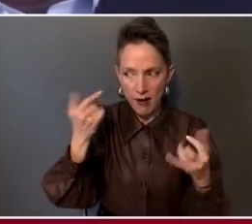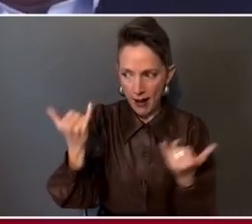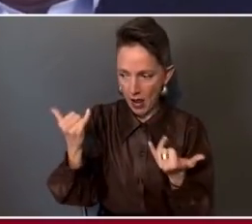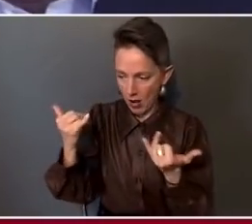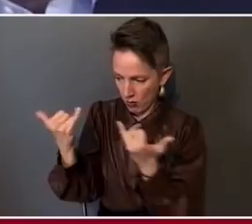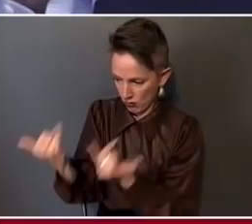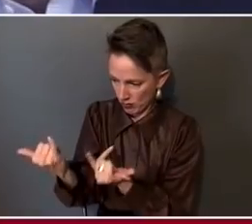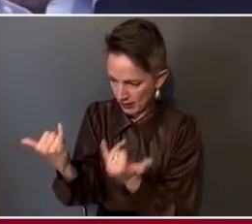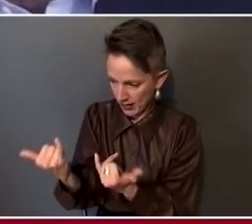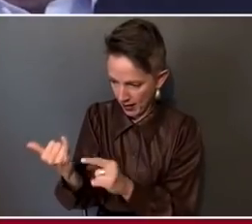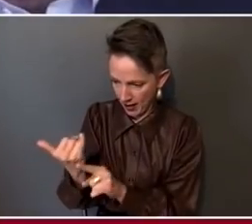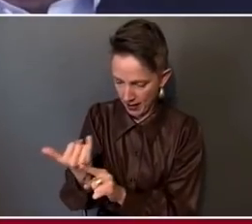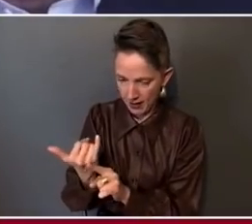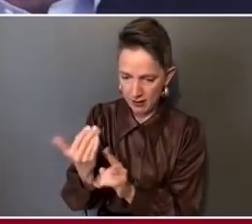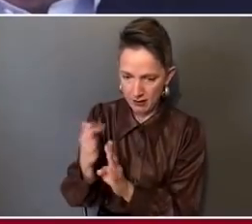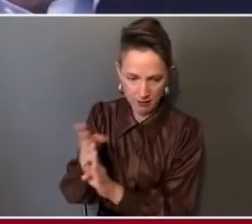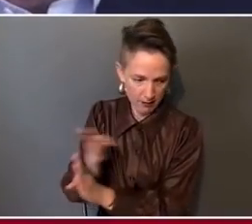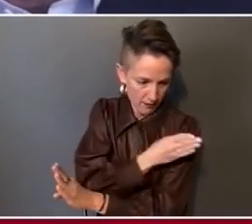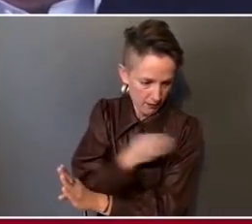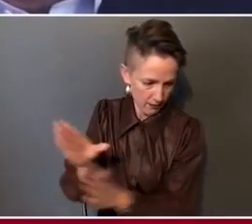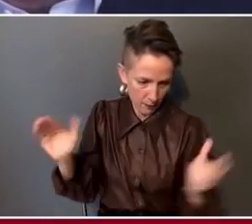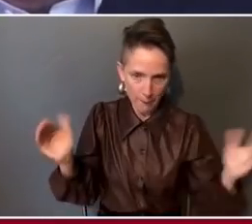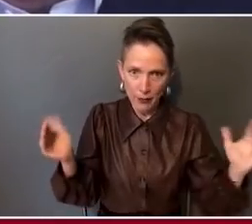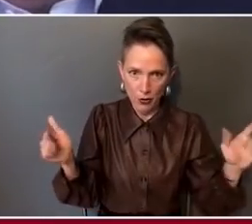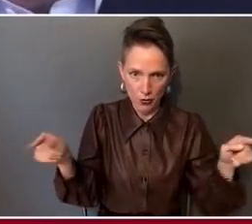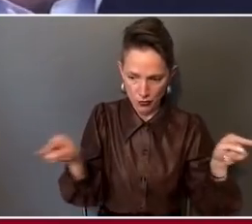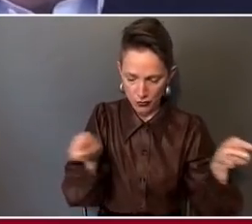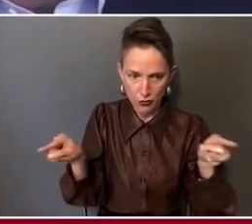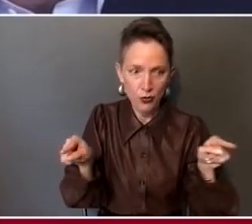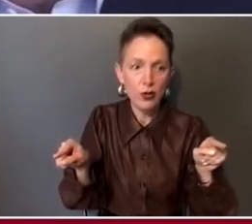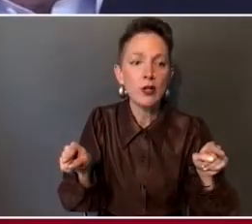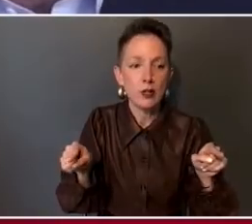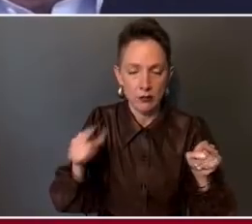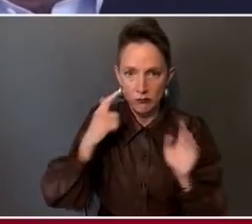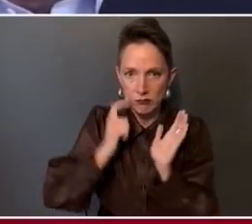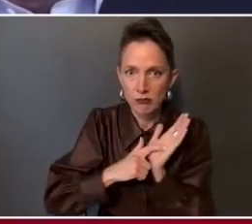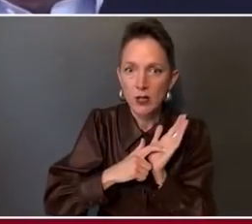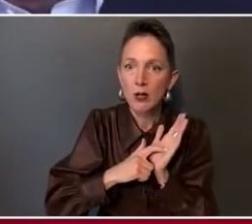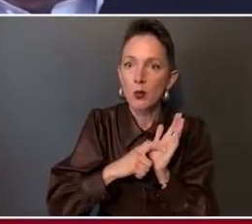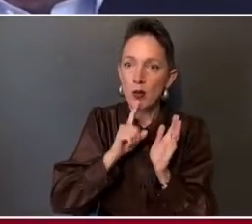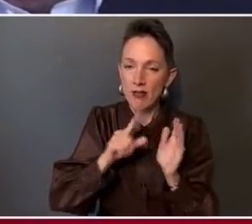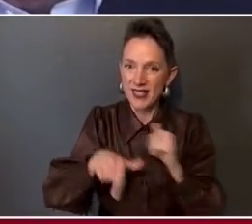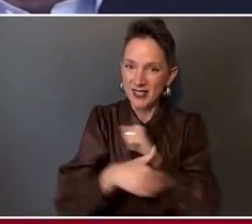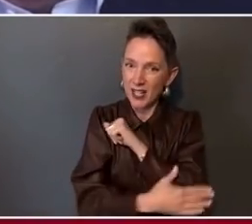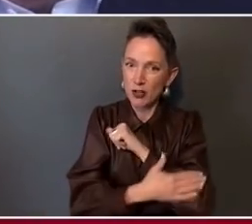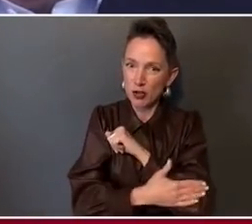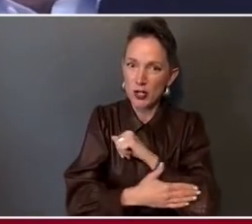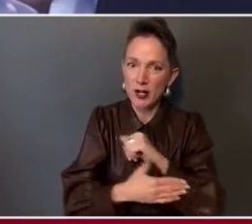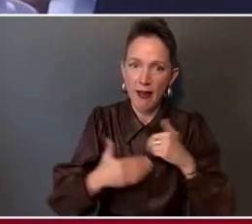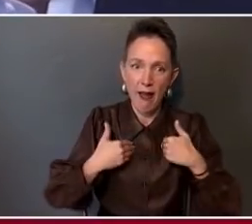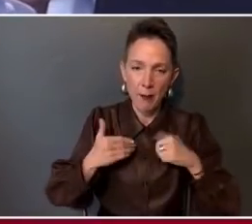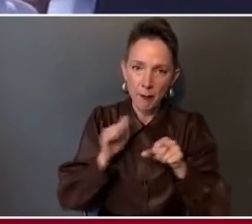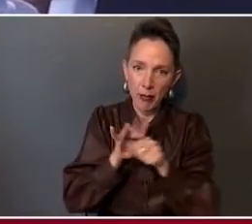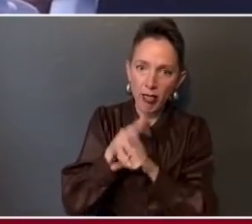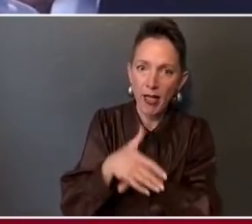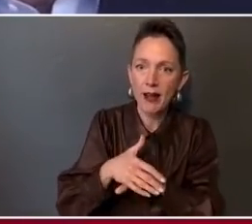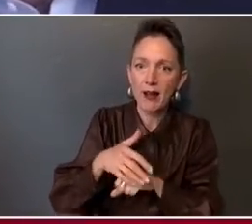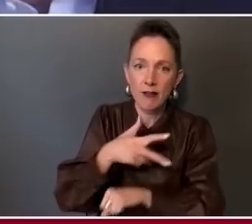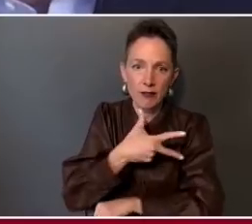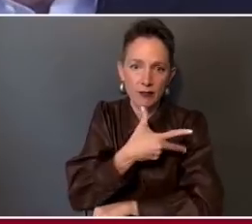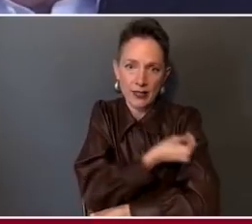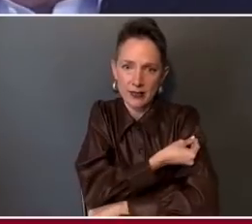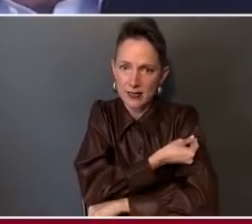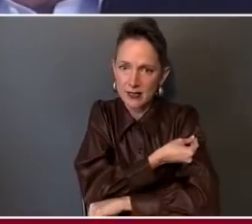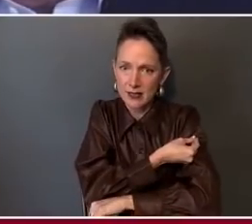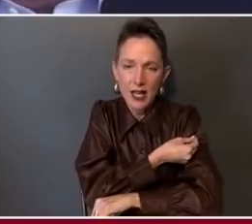June, and you realize we are a country that was flush in vaccine, where clearly everyone could have had